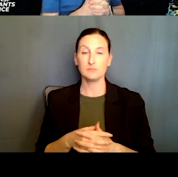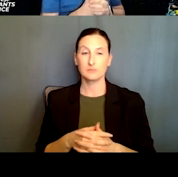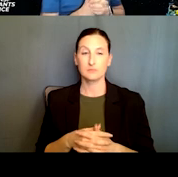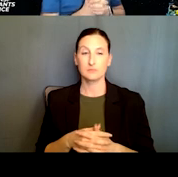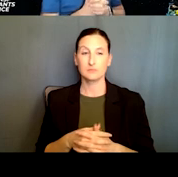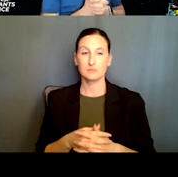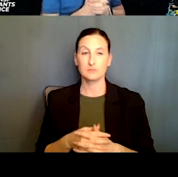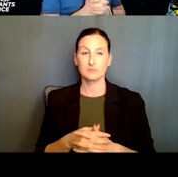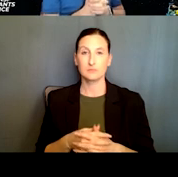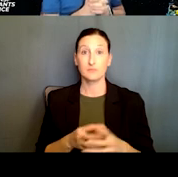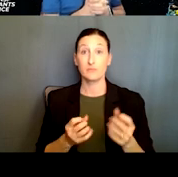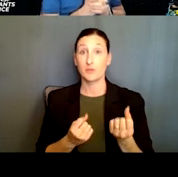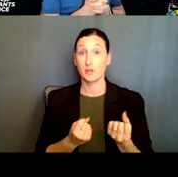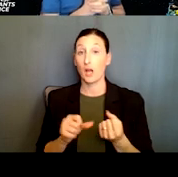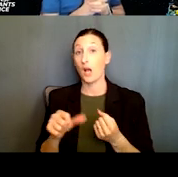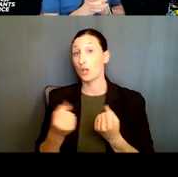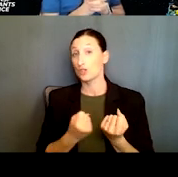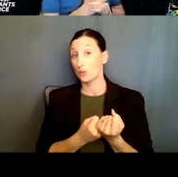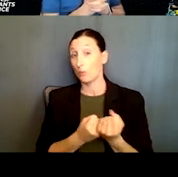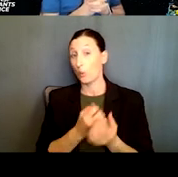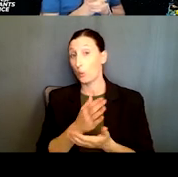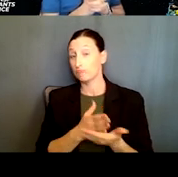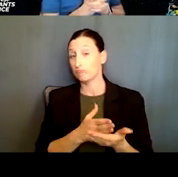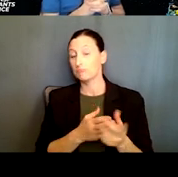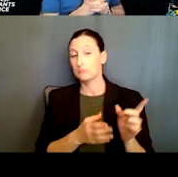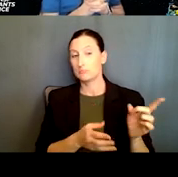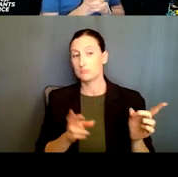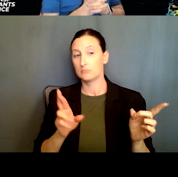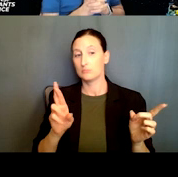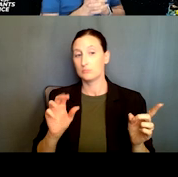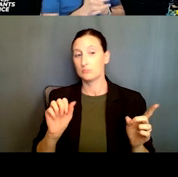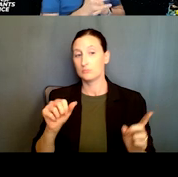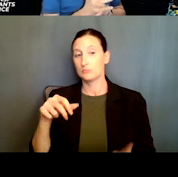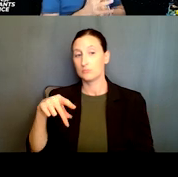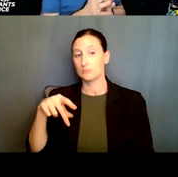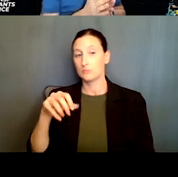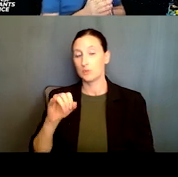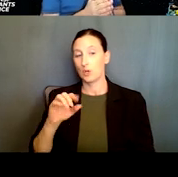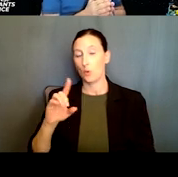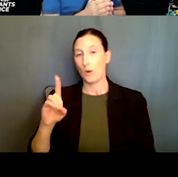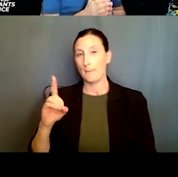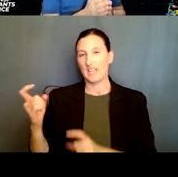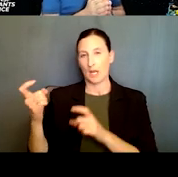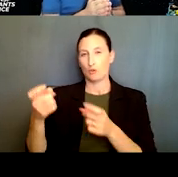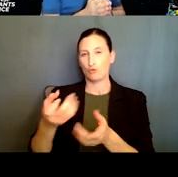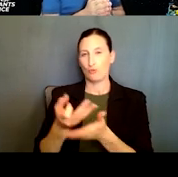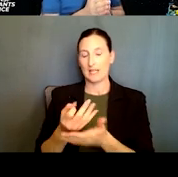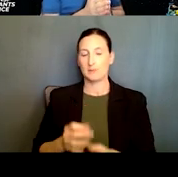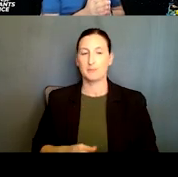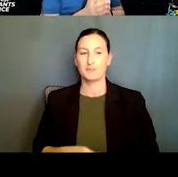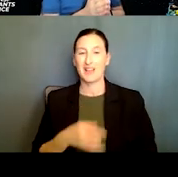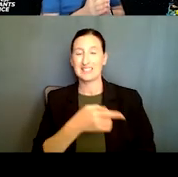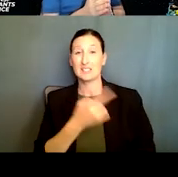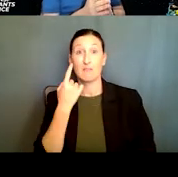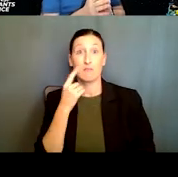uh, support is, um, offered by the rapid, uh, grants. Uh, so these are meant